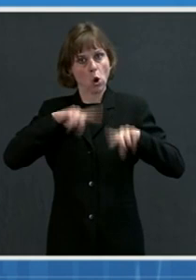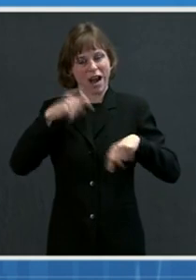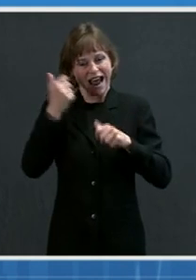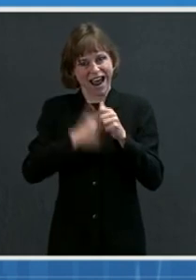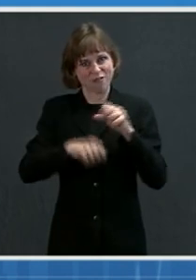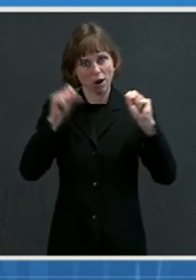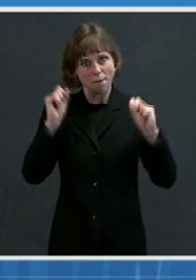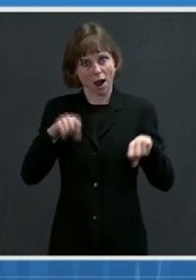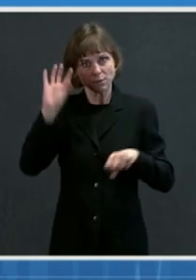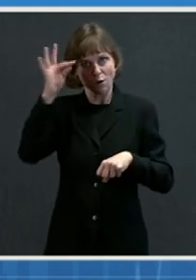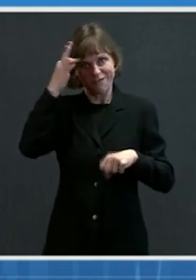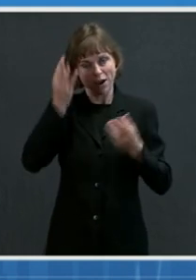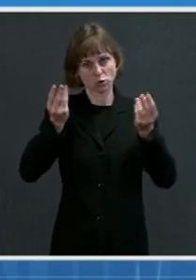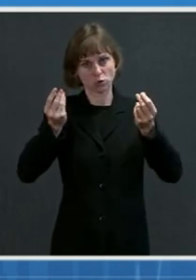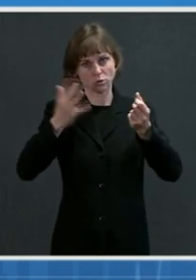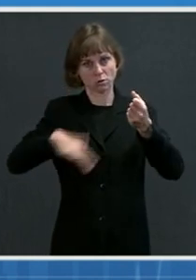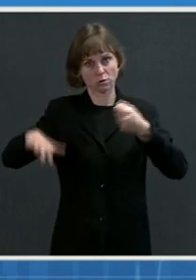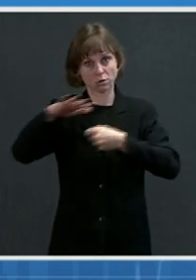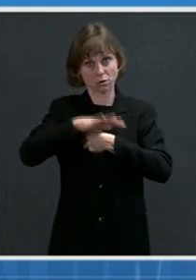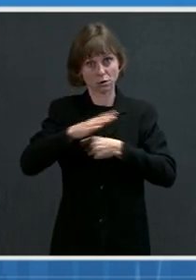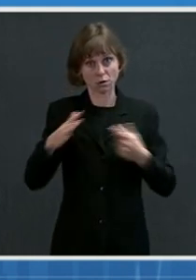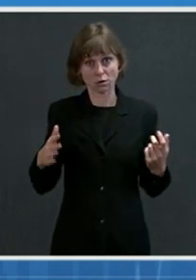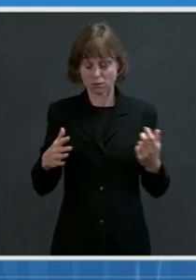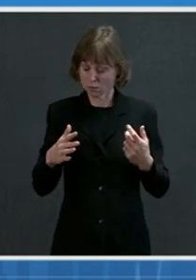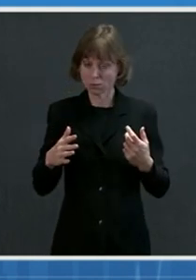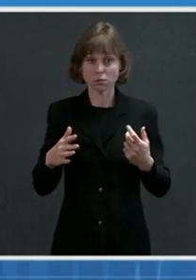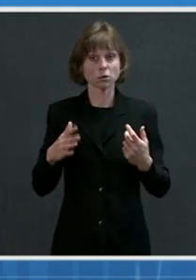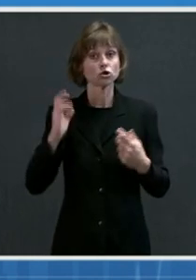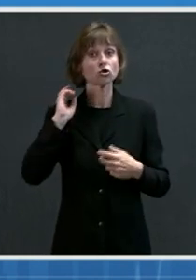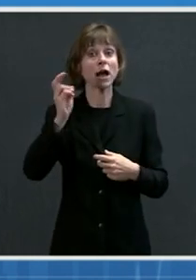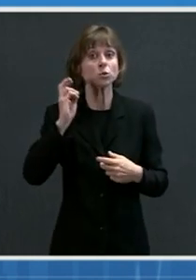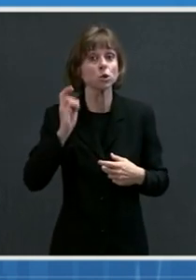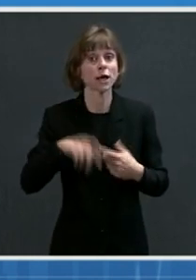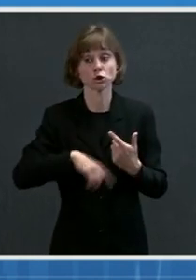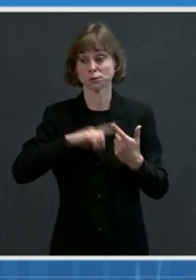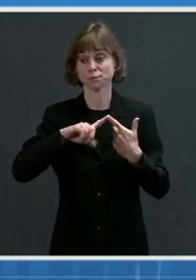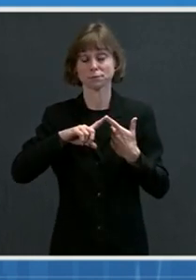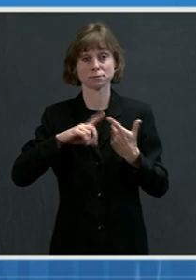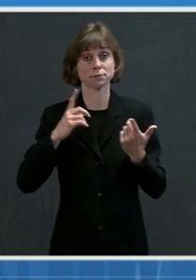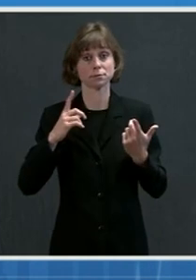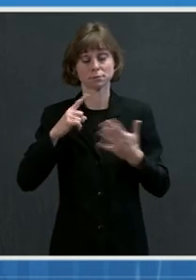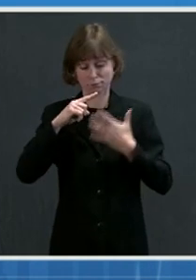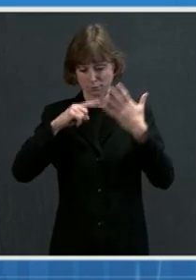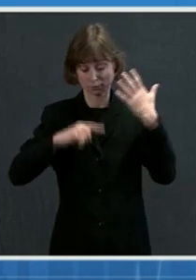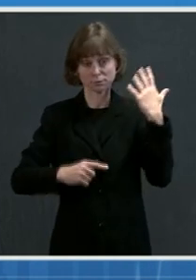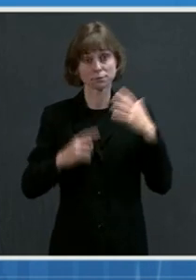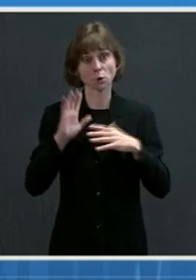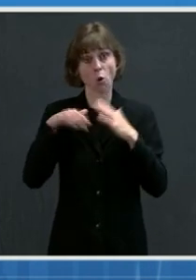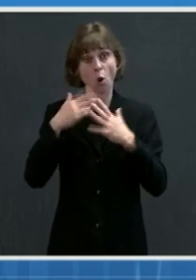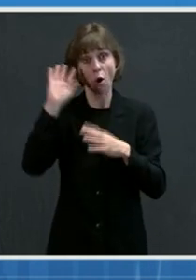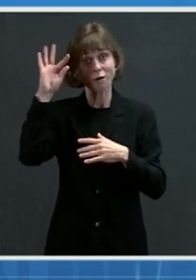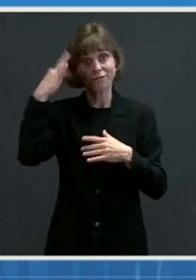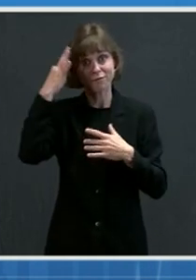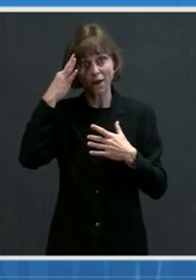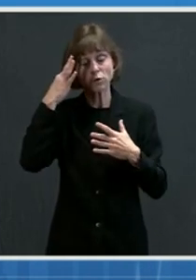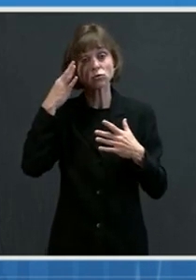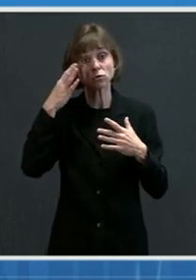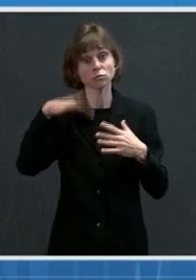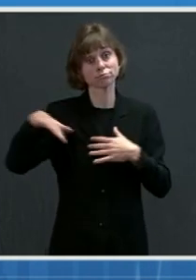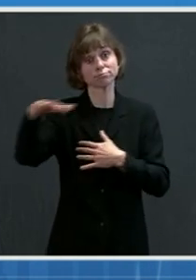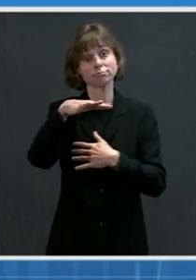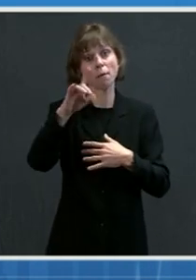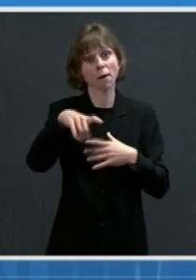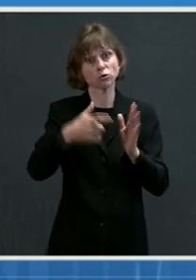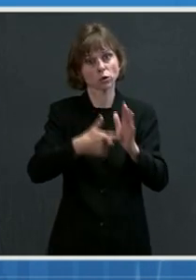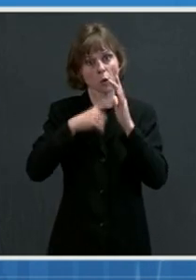control, all the federal sites and facilities, transportation. And of course, last week we announced that we're going to be distributing masks